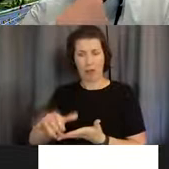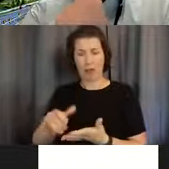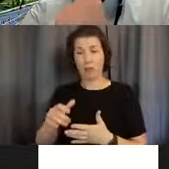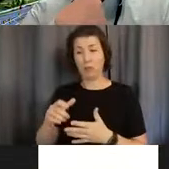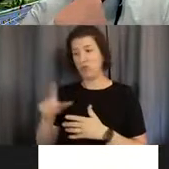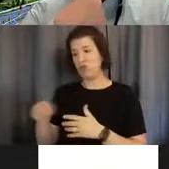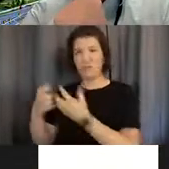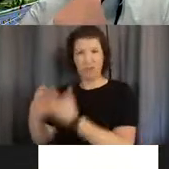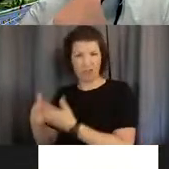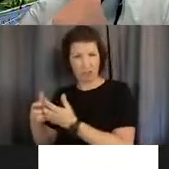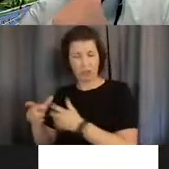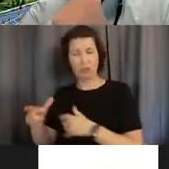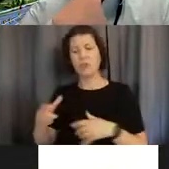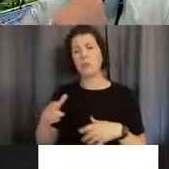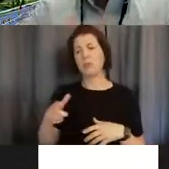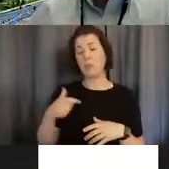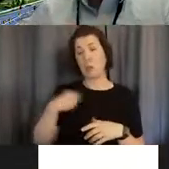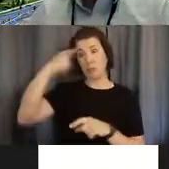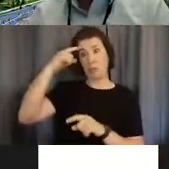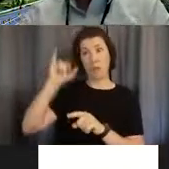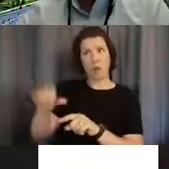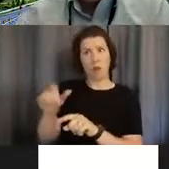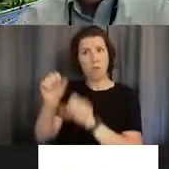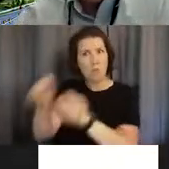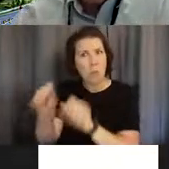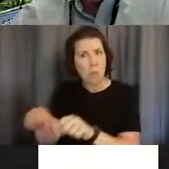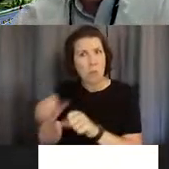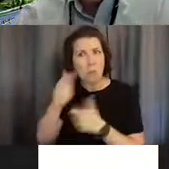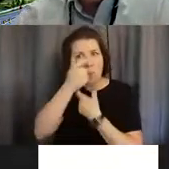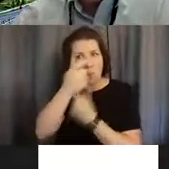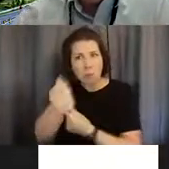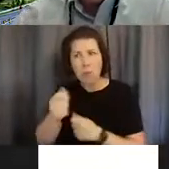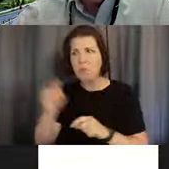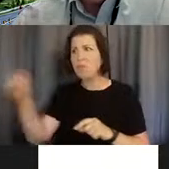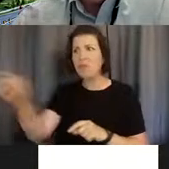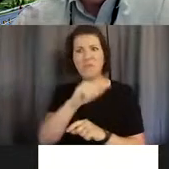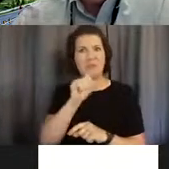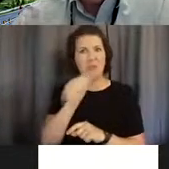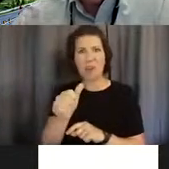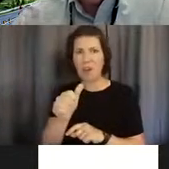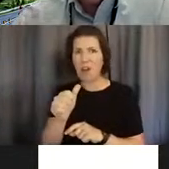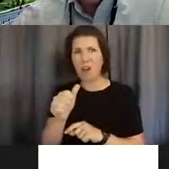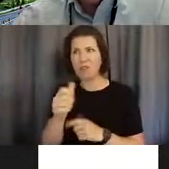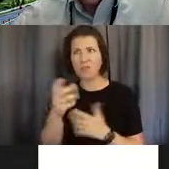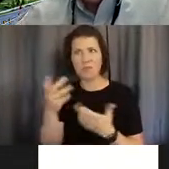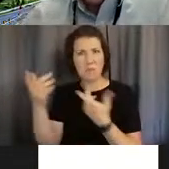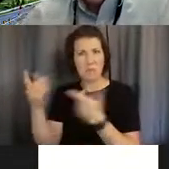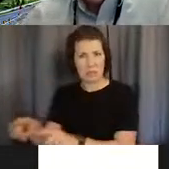interesting. And it wasn't in very many companies at the time. And it was more of an academic